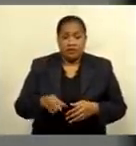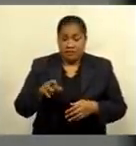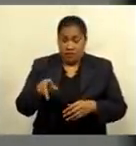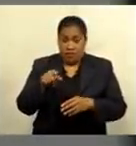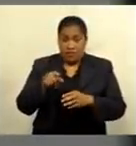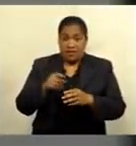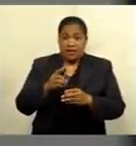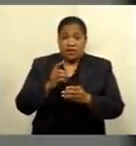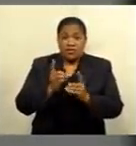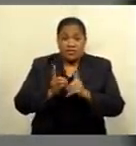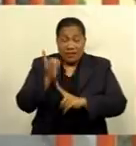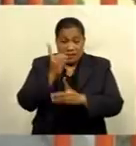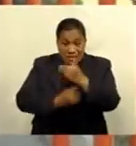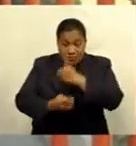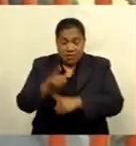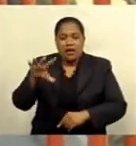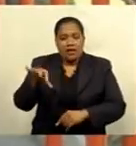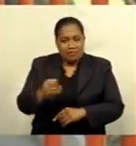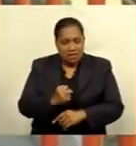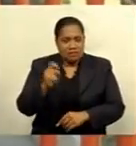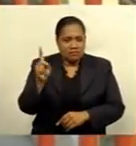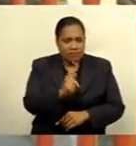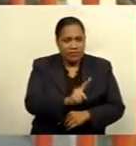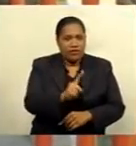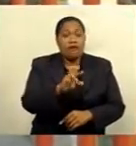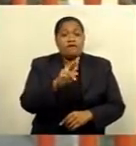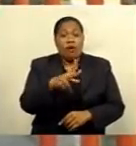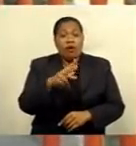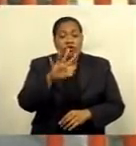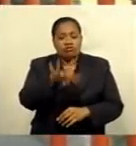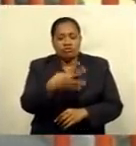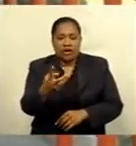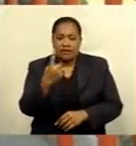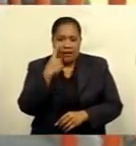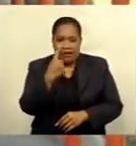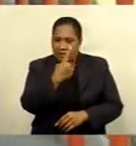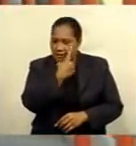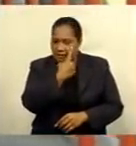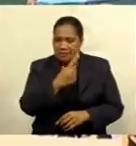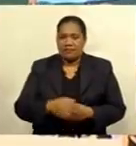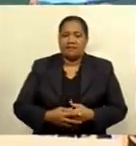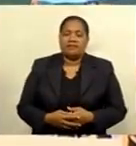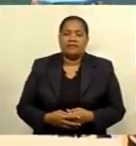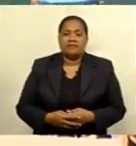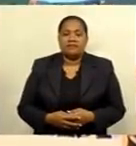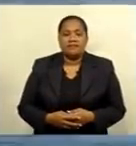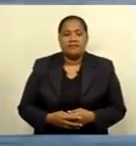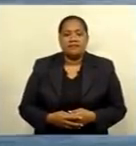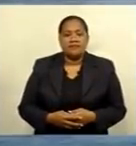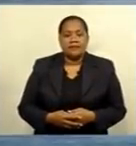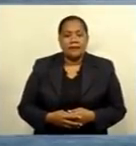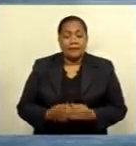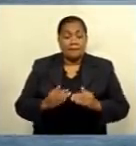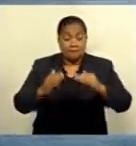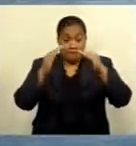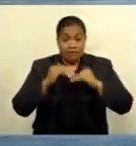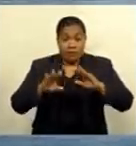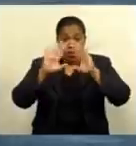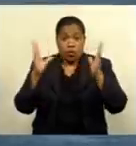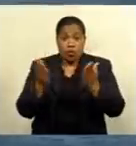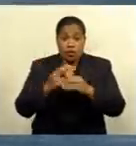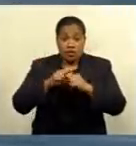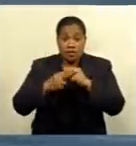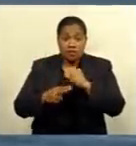get an annual eye exam for early detection. Kori Tandlala, FBC News. Coming up in world news, lockdown